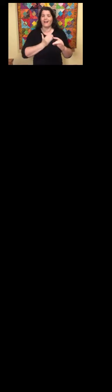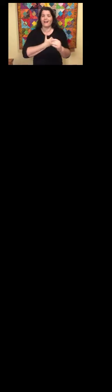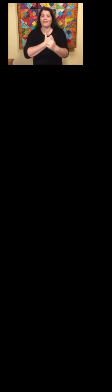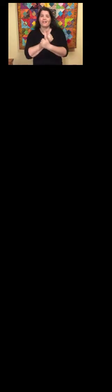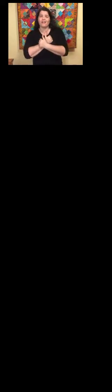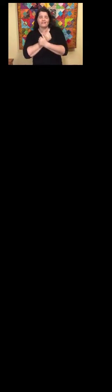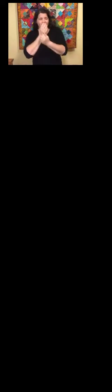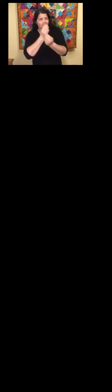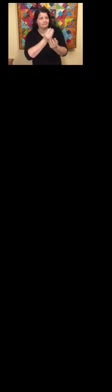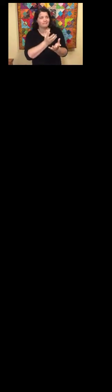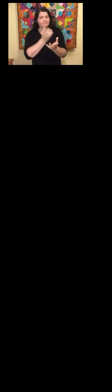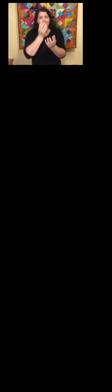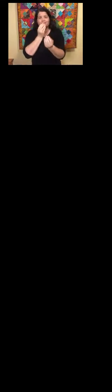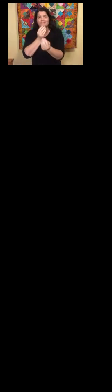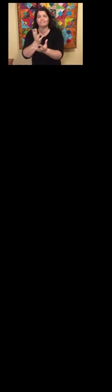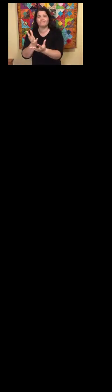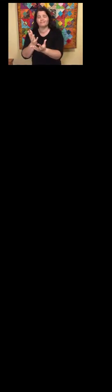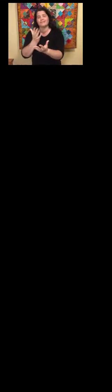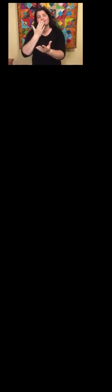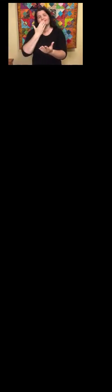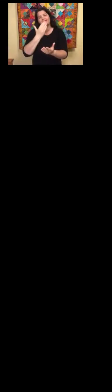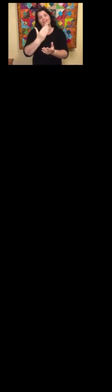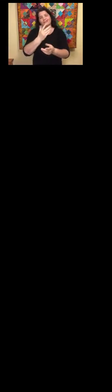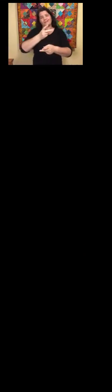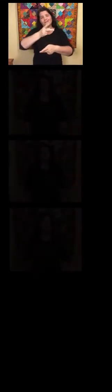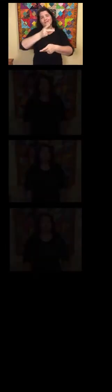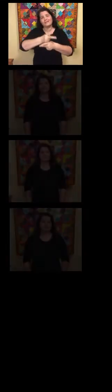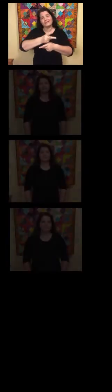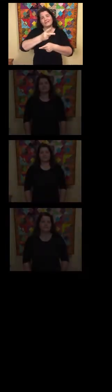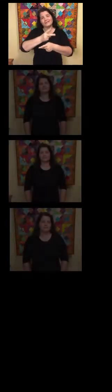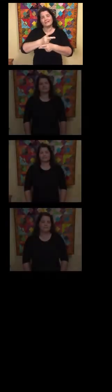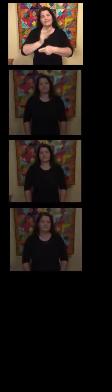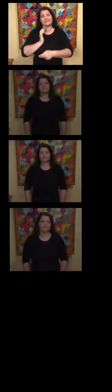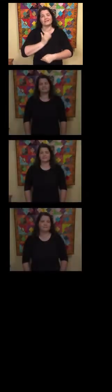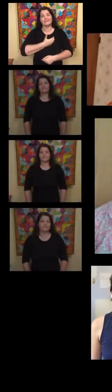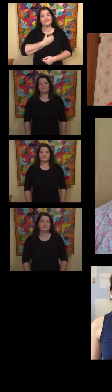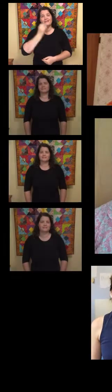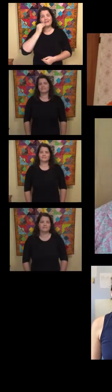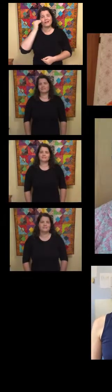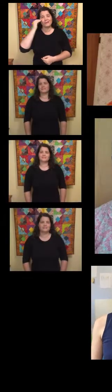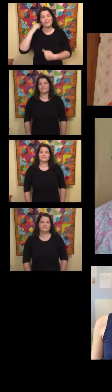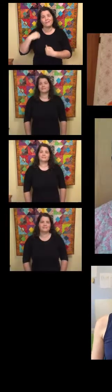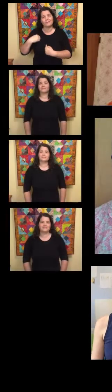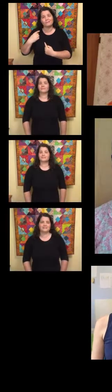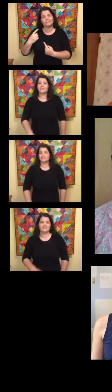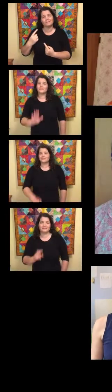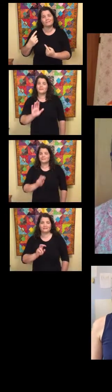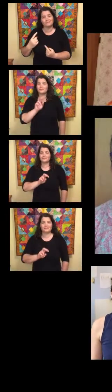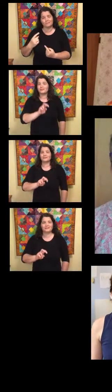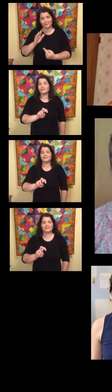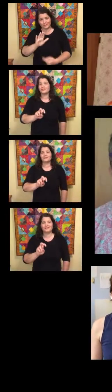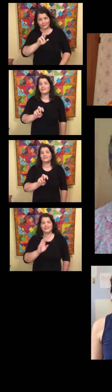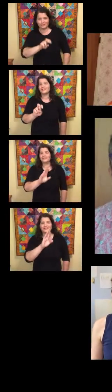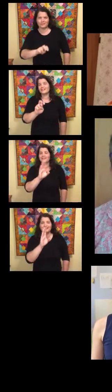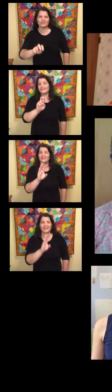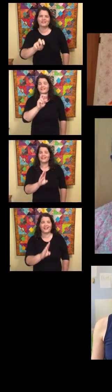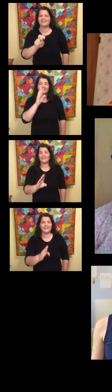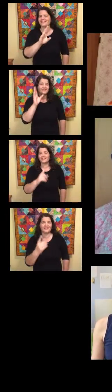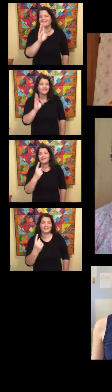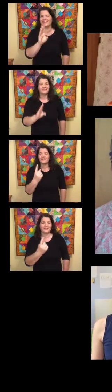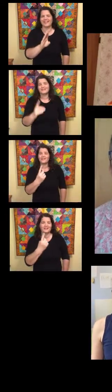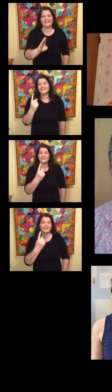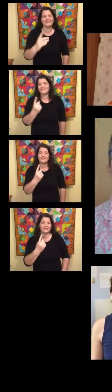a part of us so others might know, and thank you for taking care of our home. May your